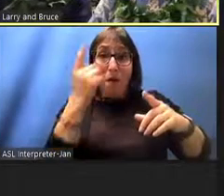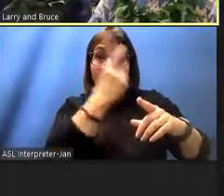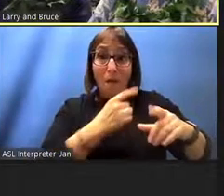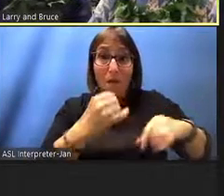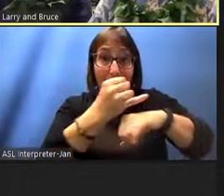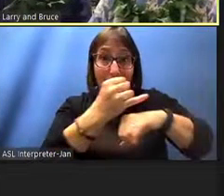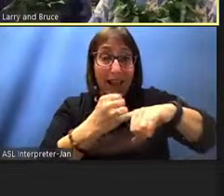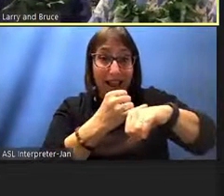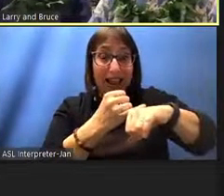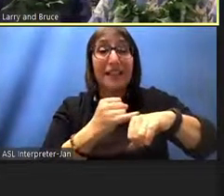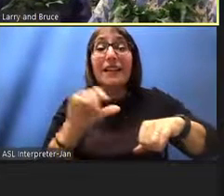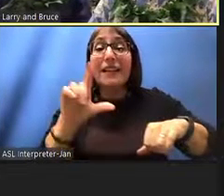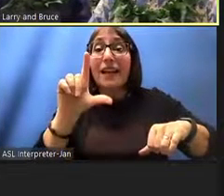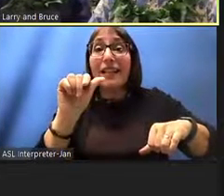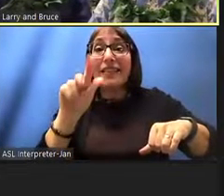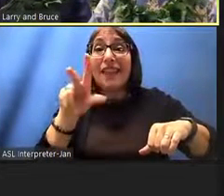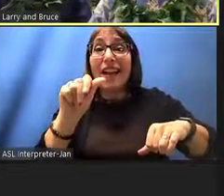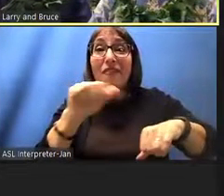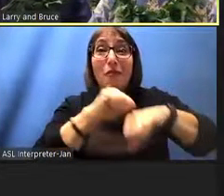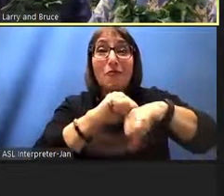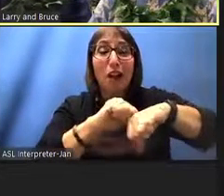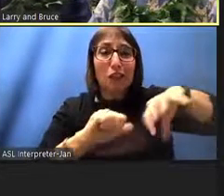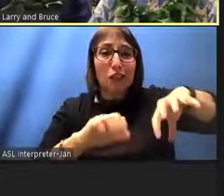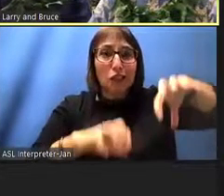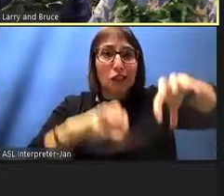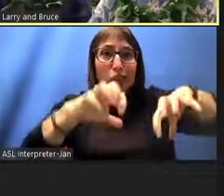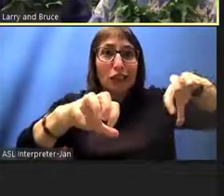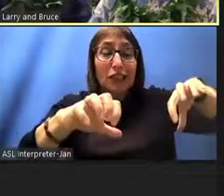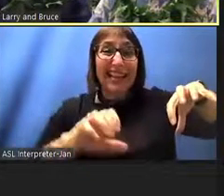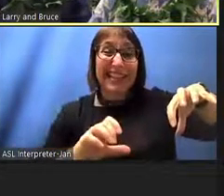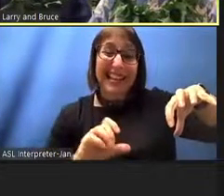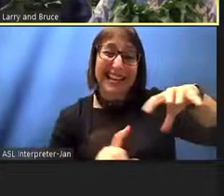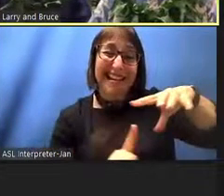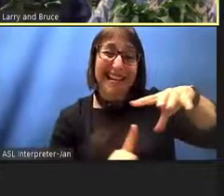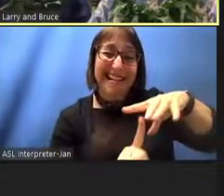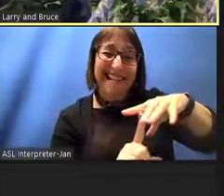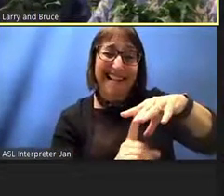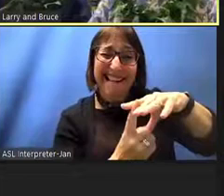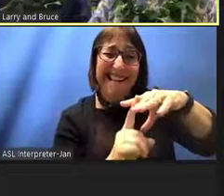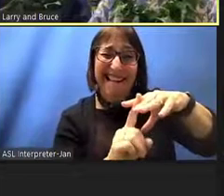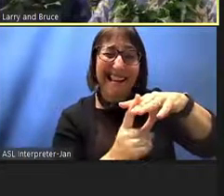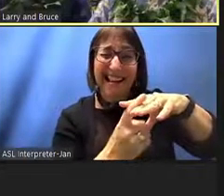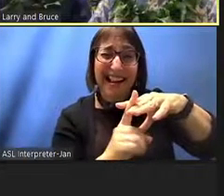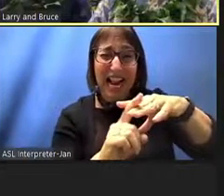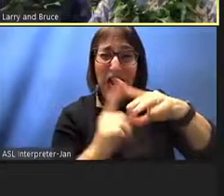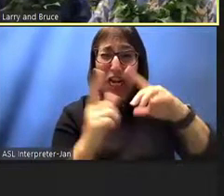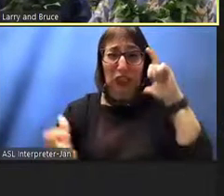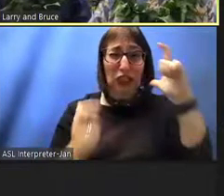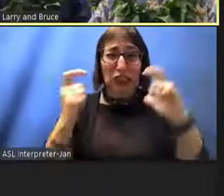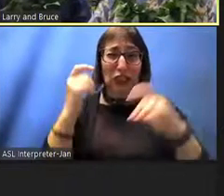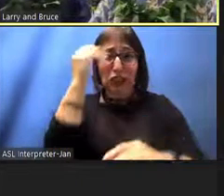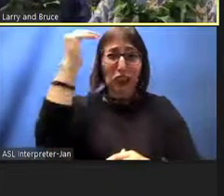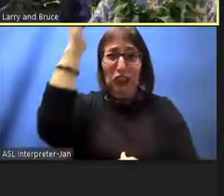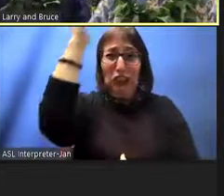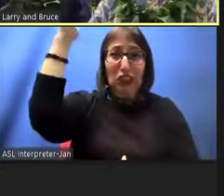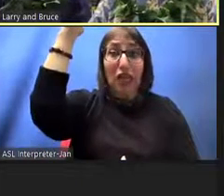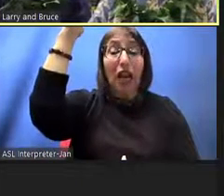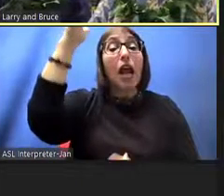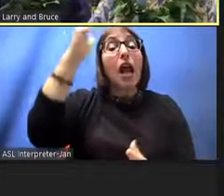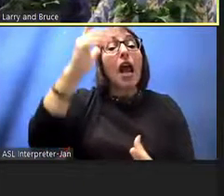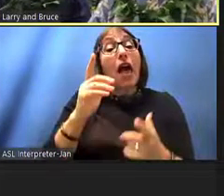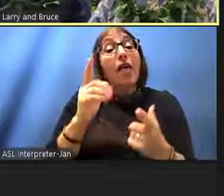a huge tree the largest tree that we in hawaii use to carve our